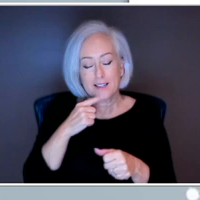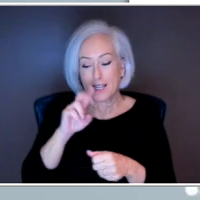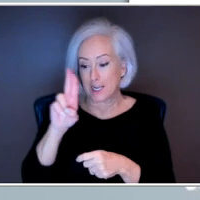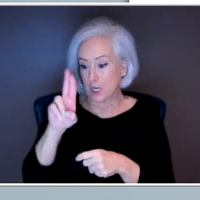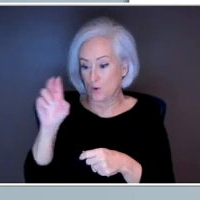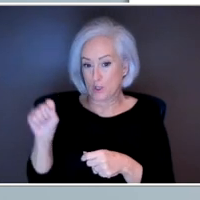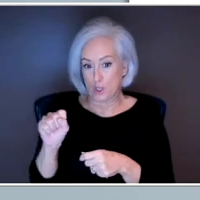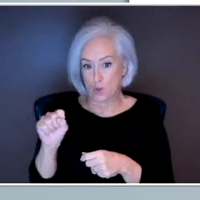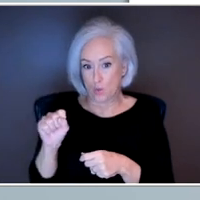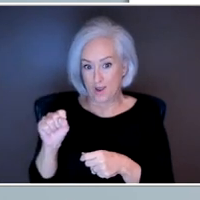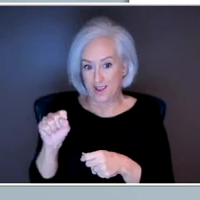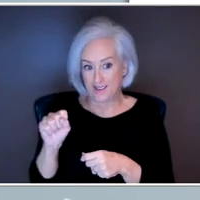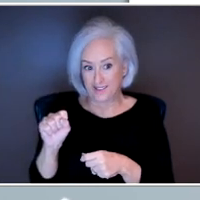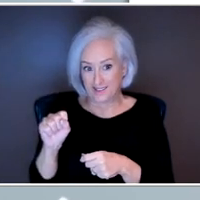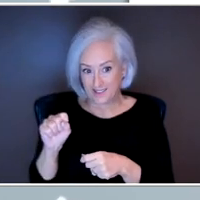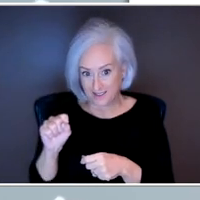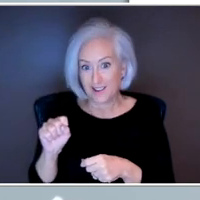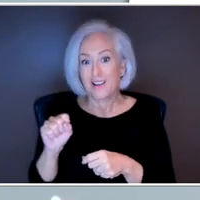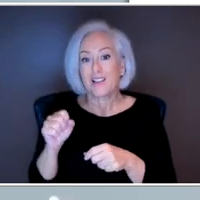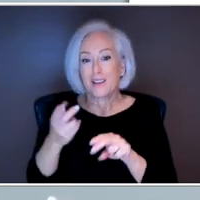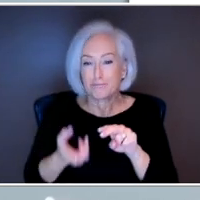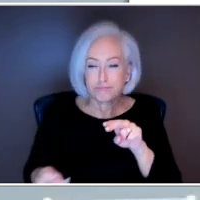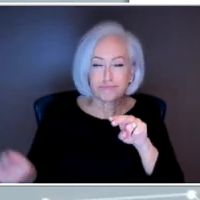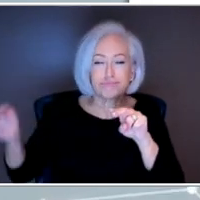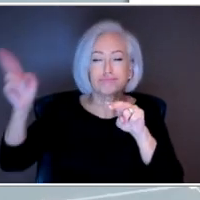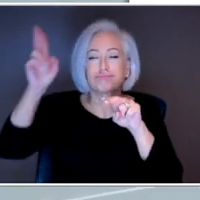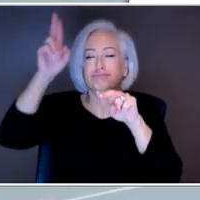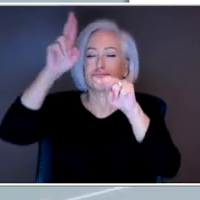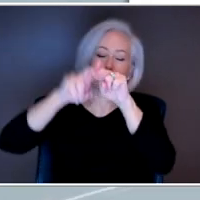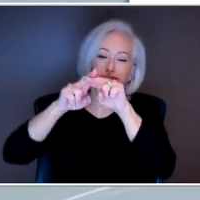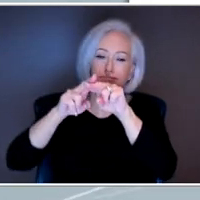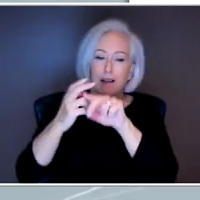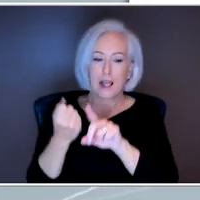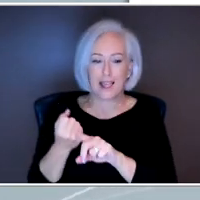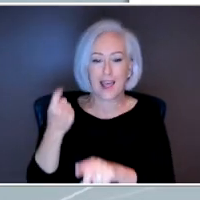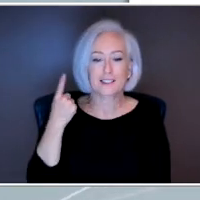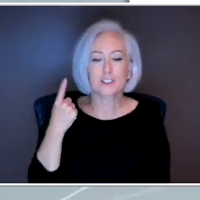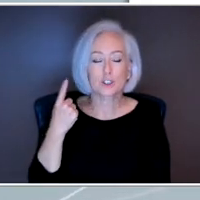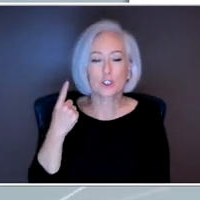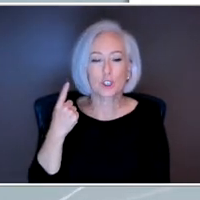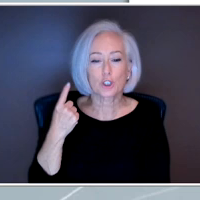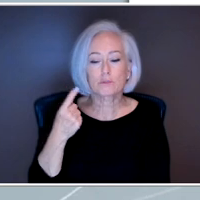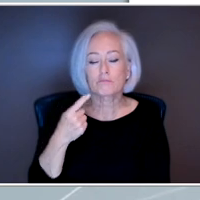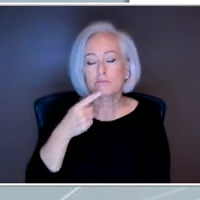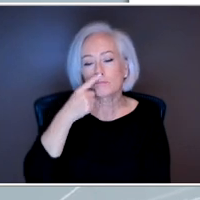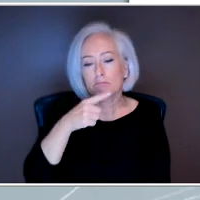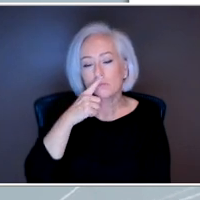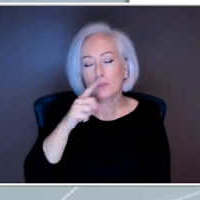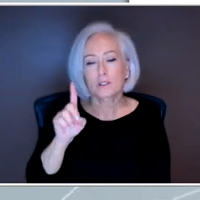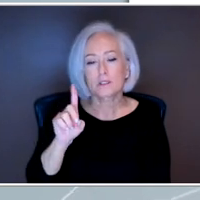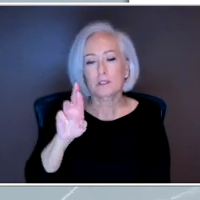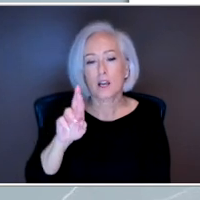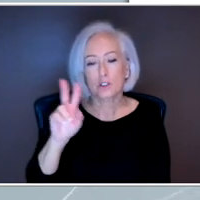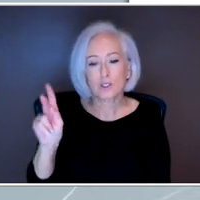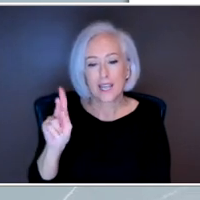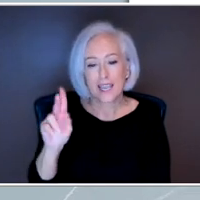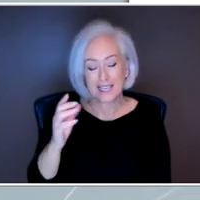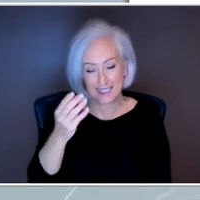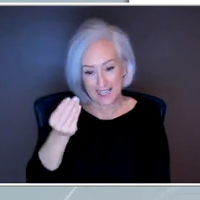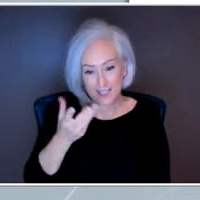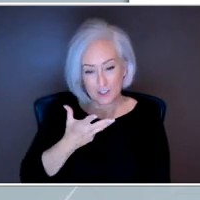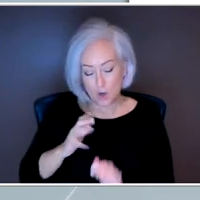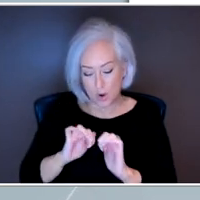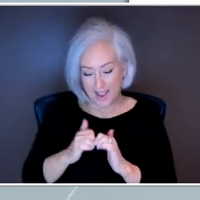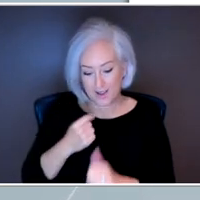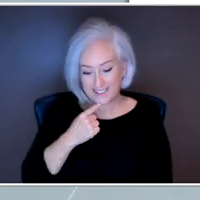last year. So really, Dr. K., tell us just how serious of a health issue is this right